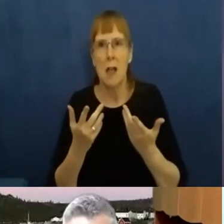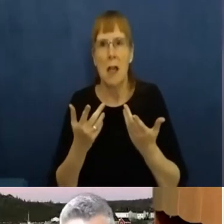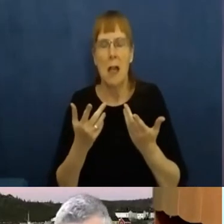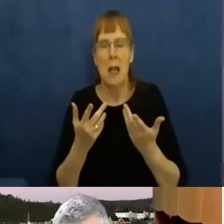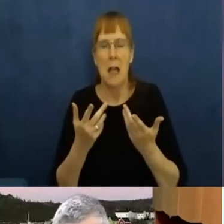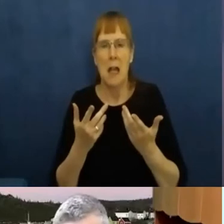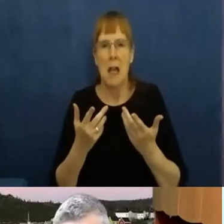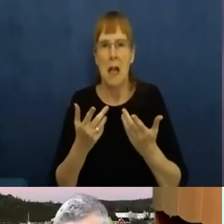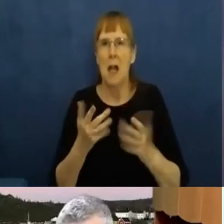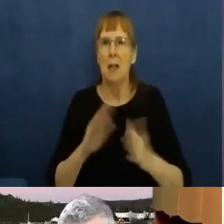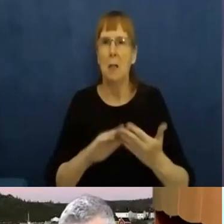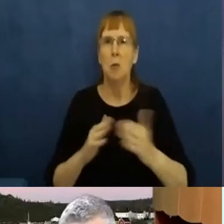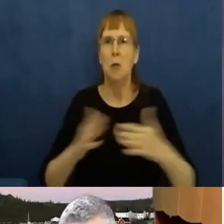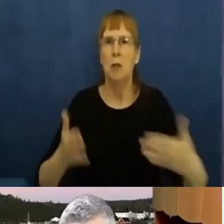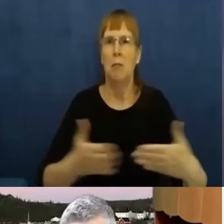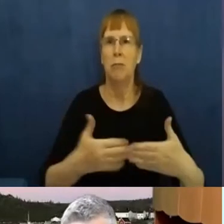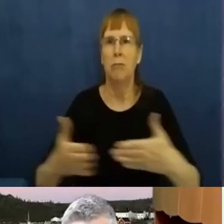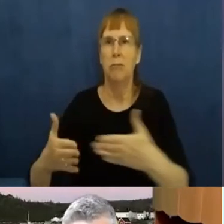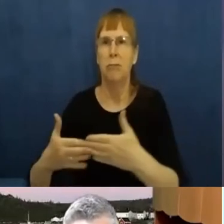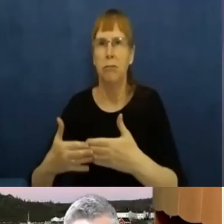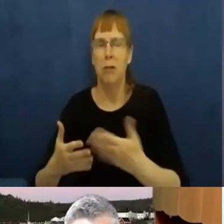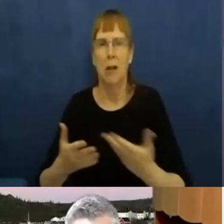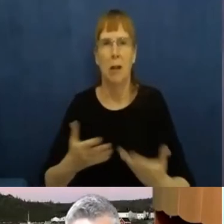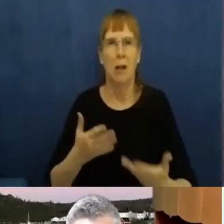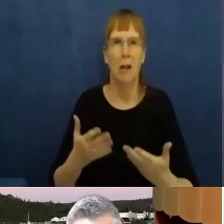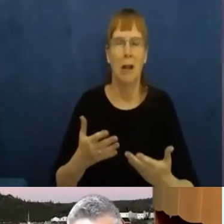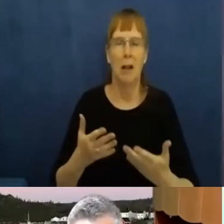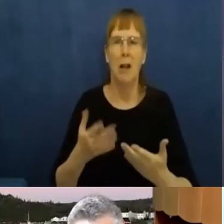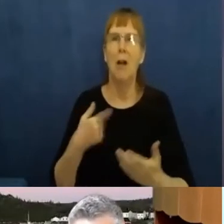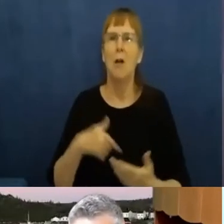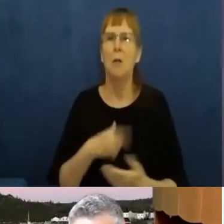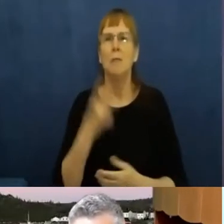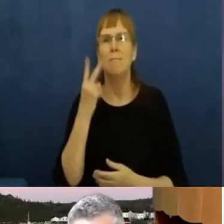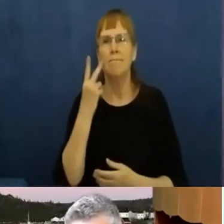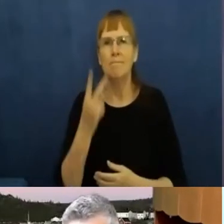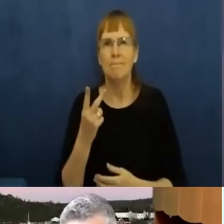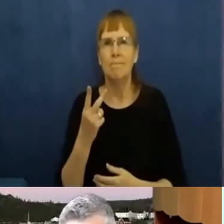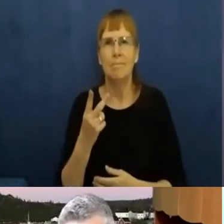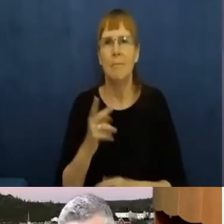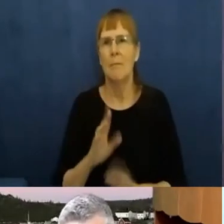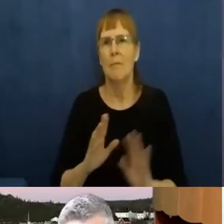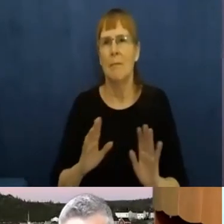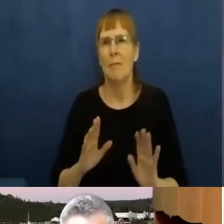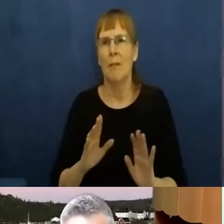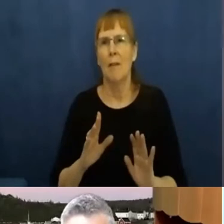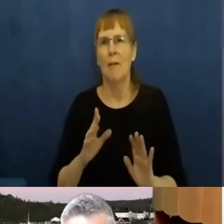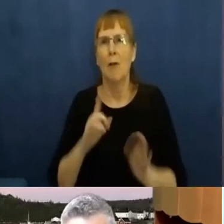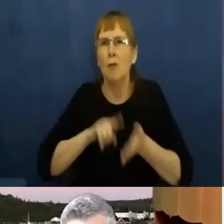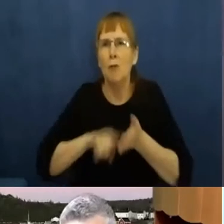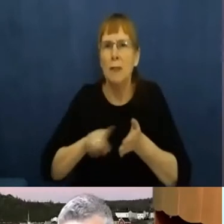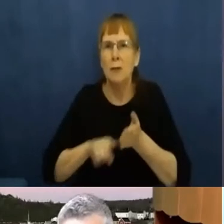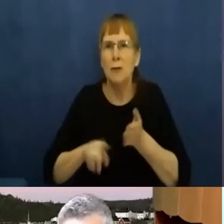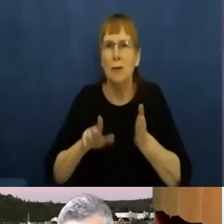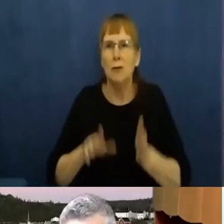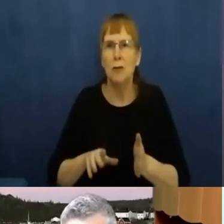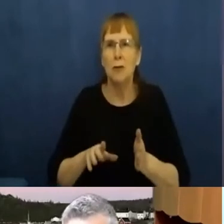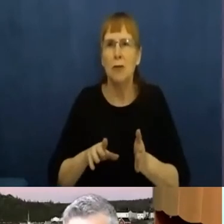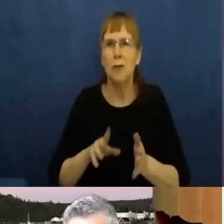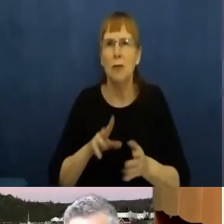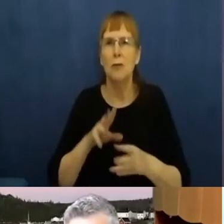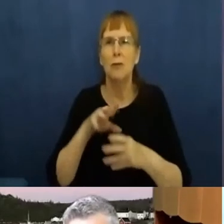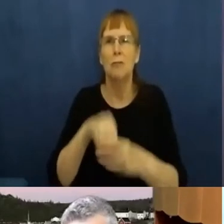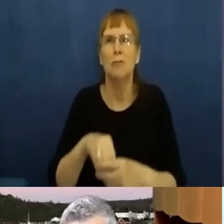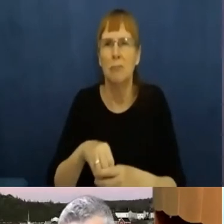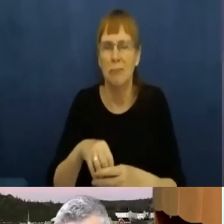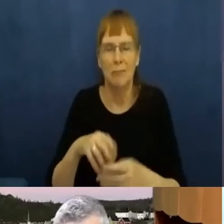that. And, uh, we quickly realized that that was the least of, uh, people's worry in community.